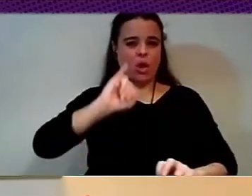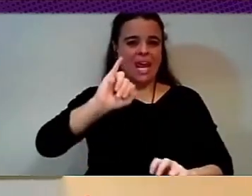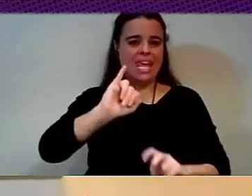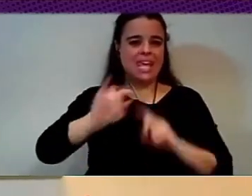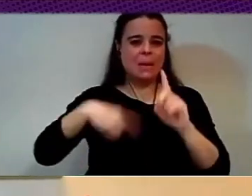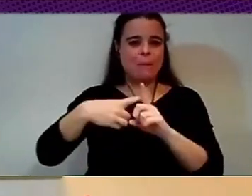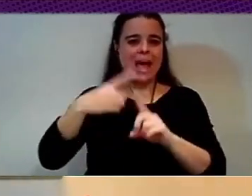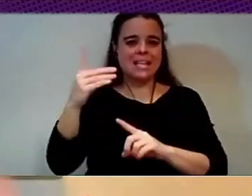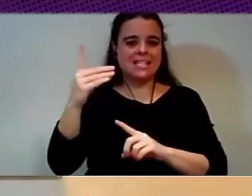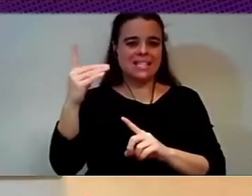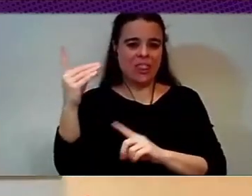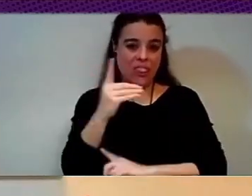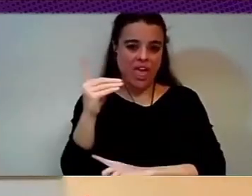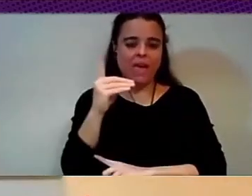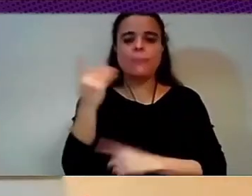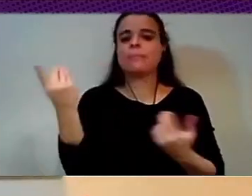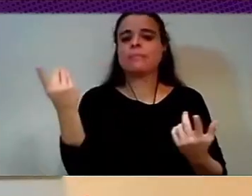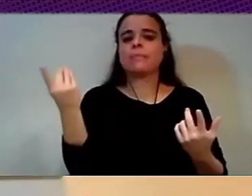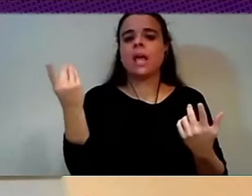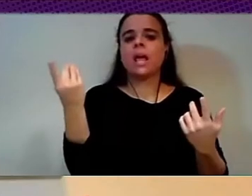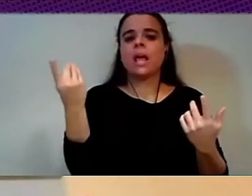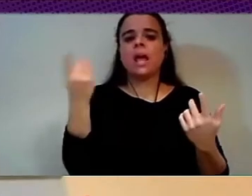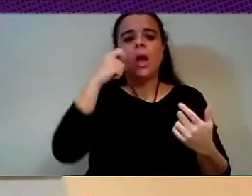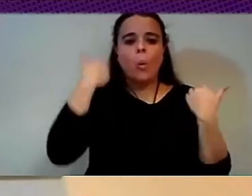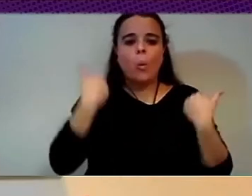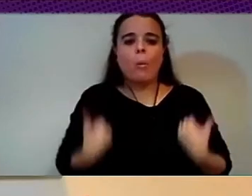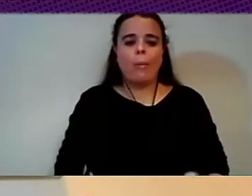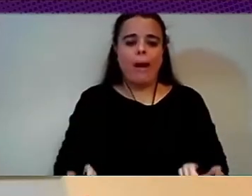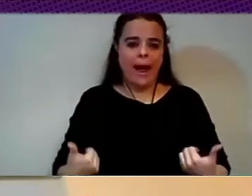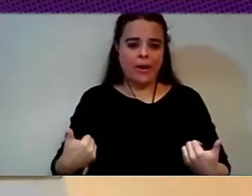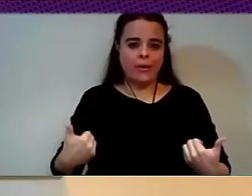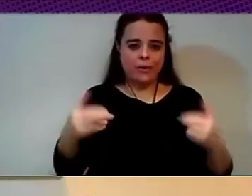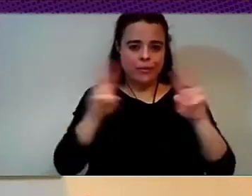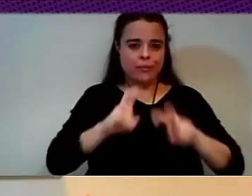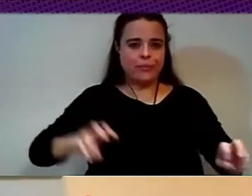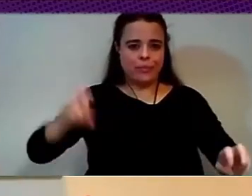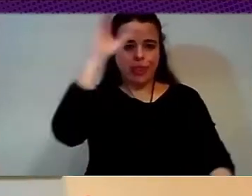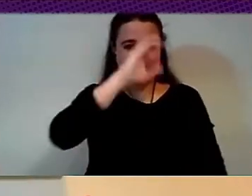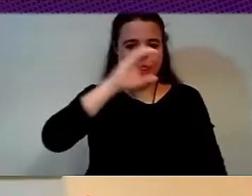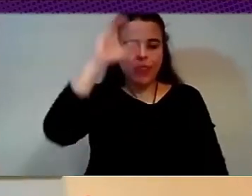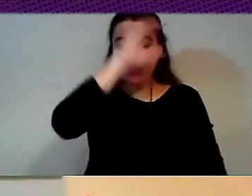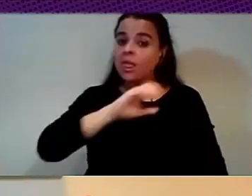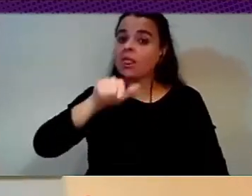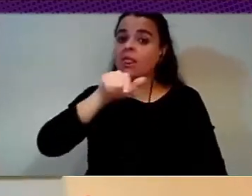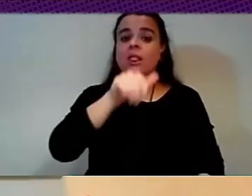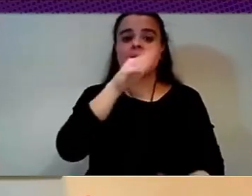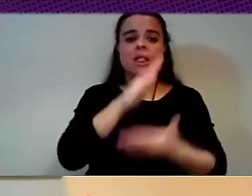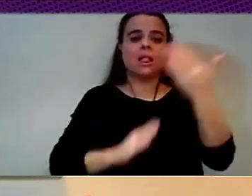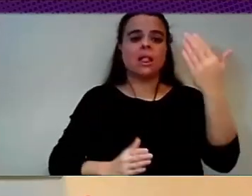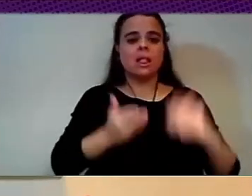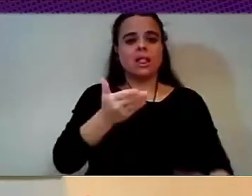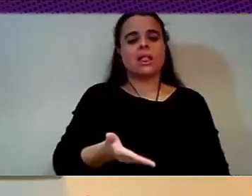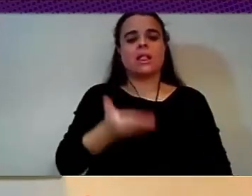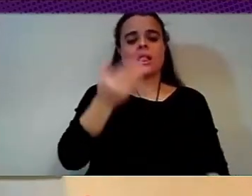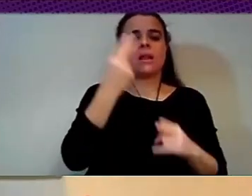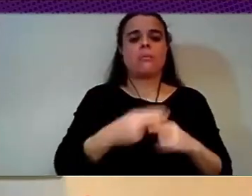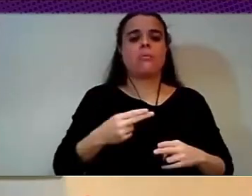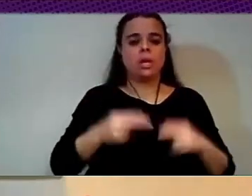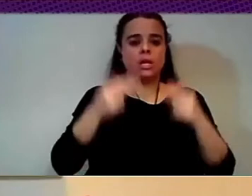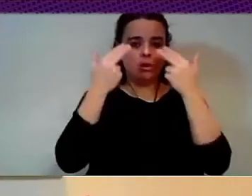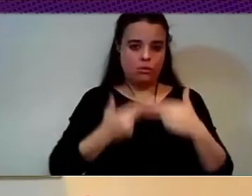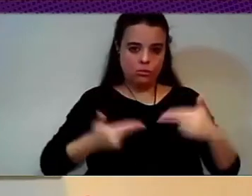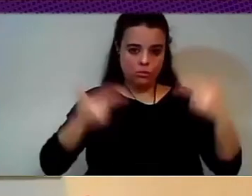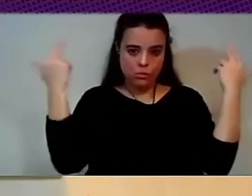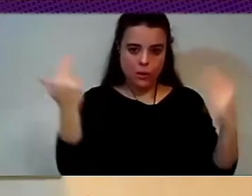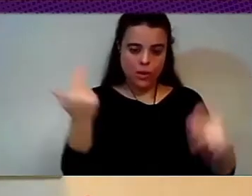in science. So this is a big part of public policy. And then we need to accelerate economic models that are beneficial,